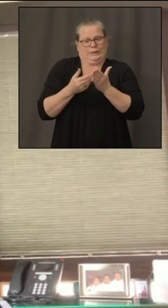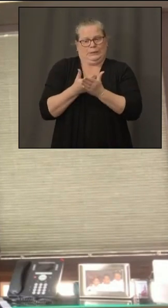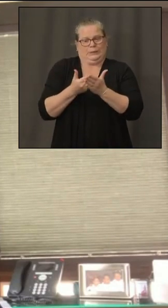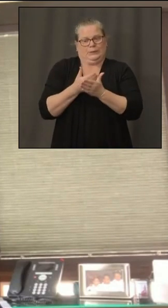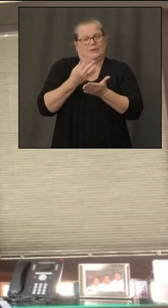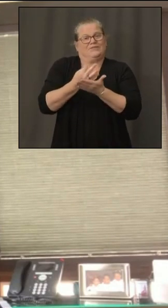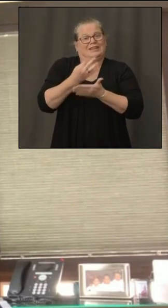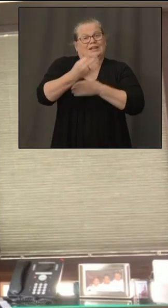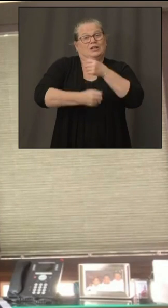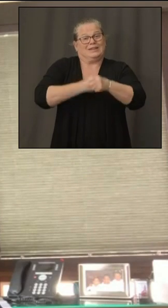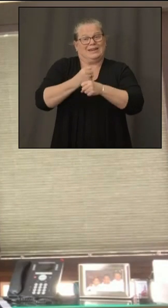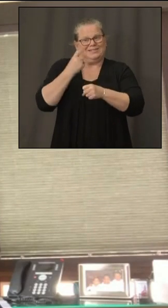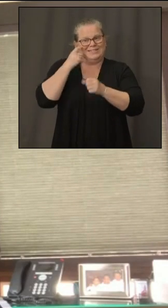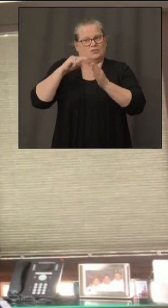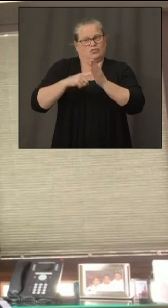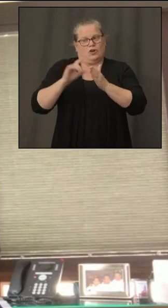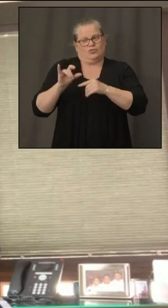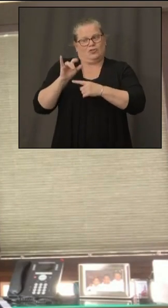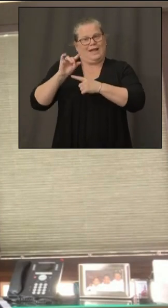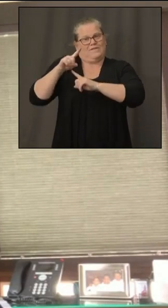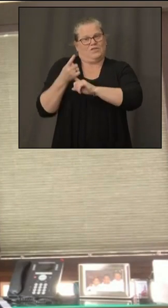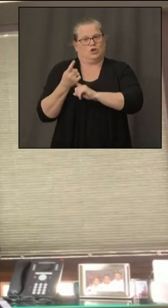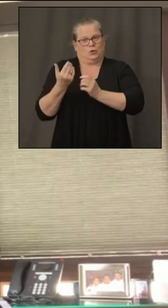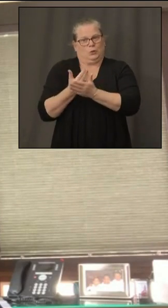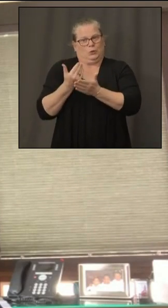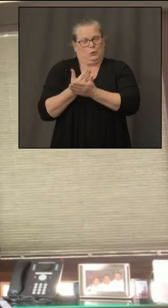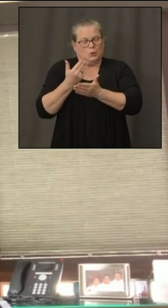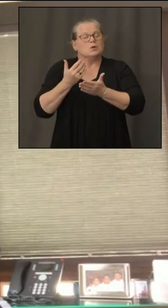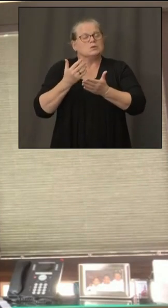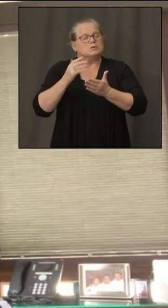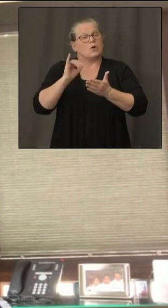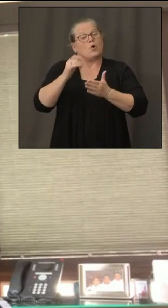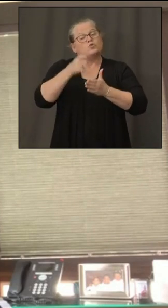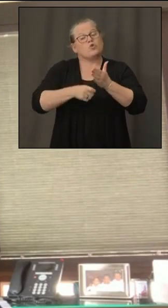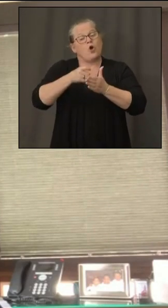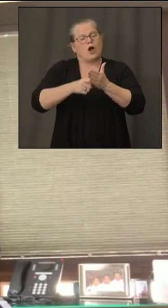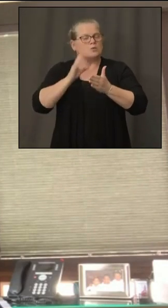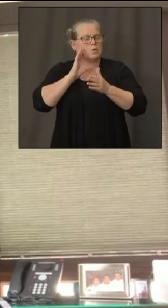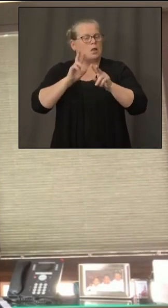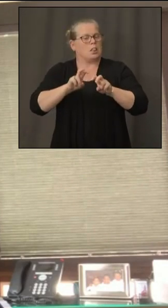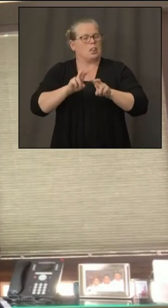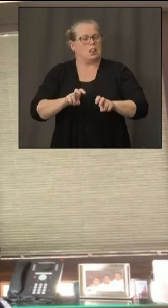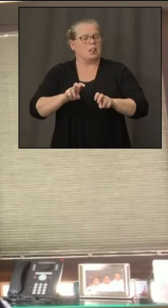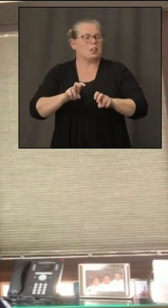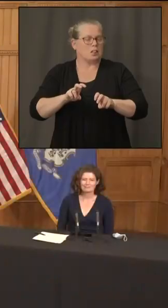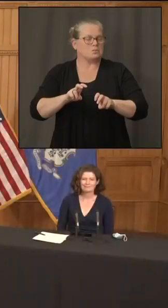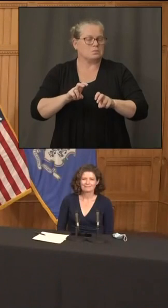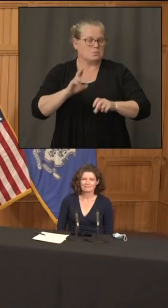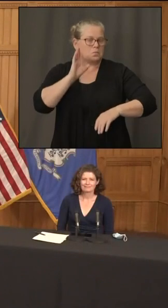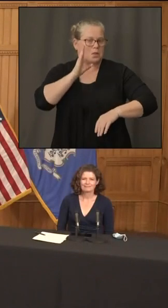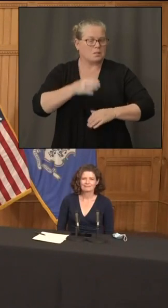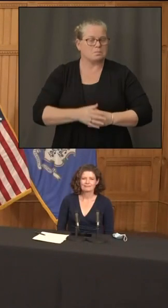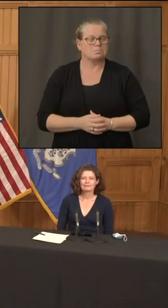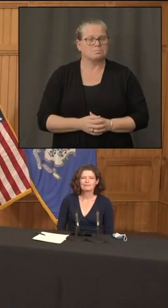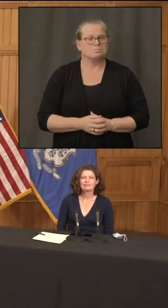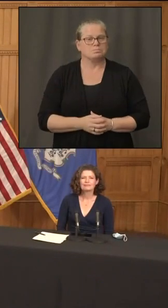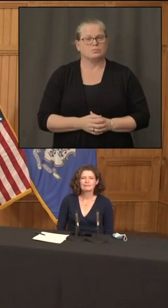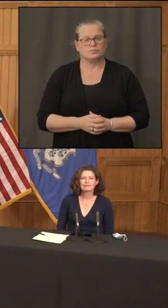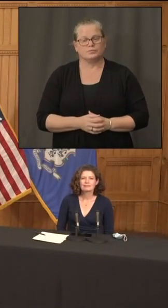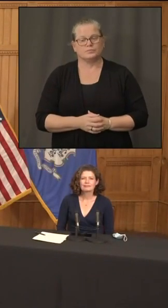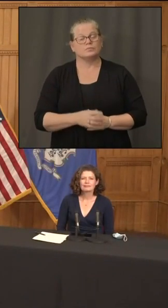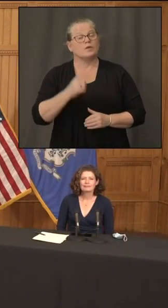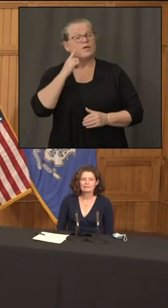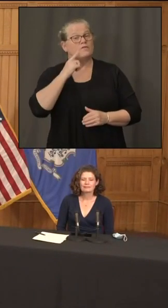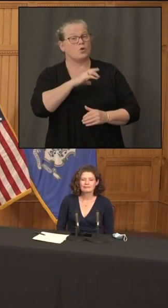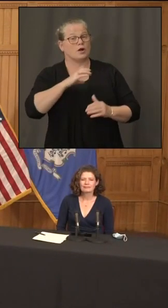um to have a sense of what those costs might be but i'm sure we'll be able to sort that out and for commissioner